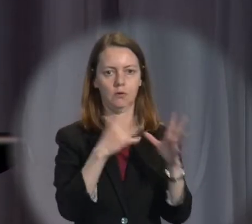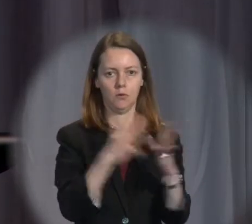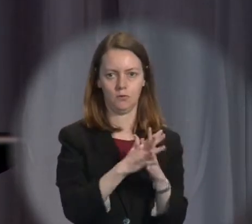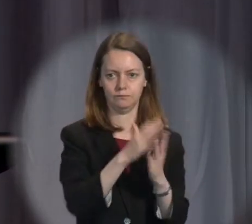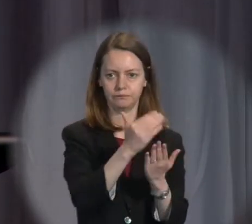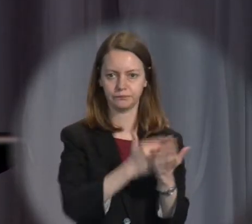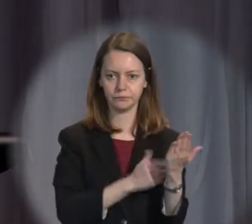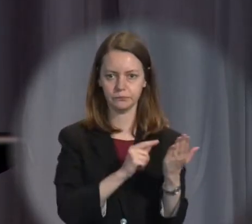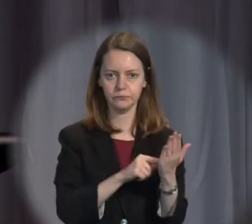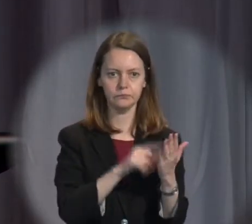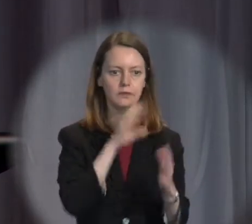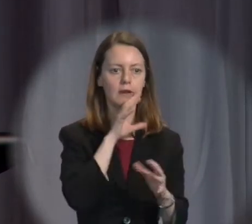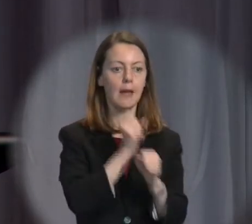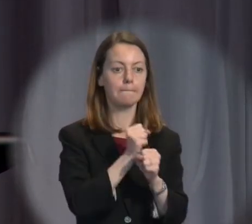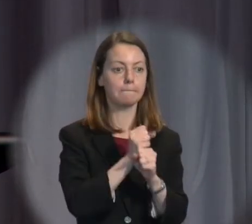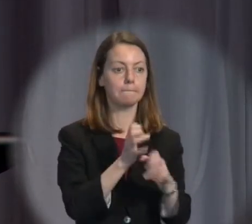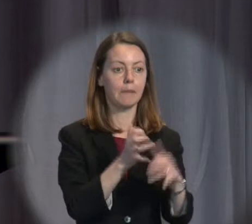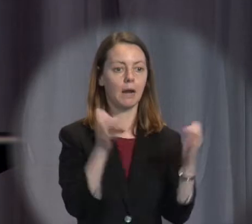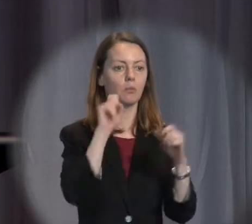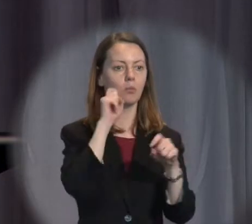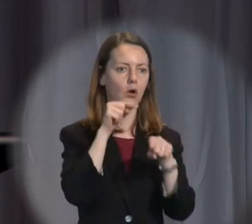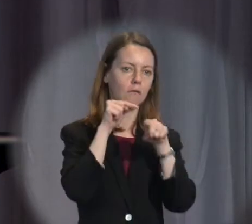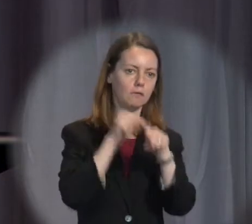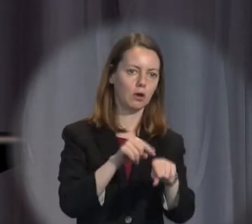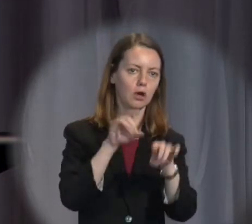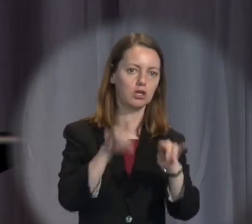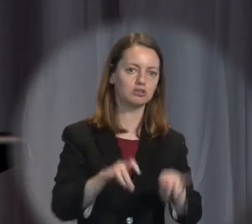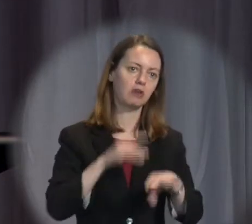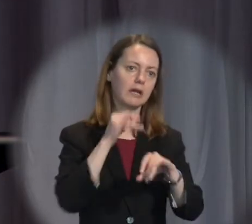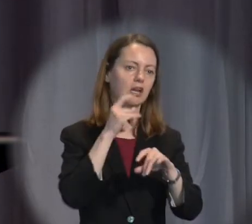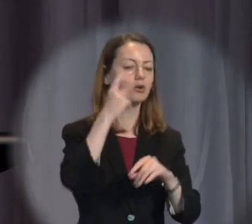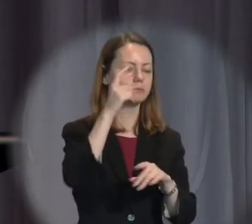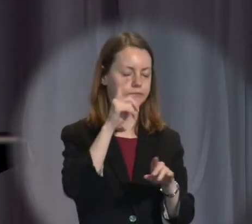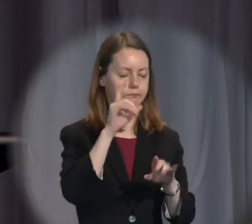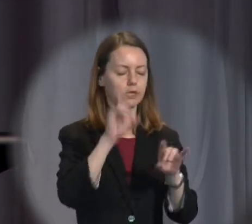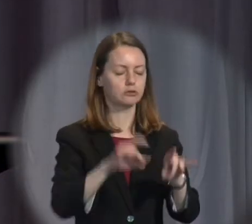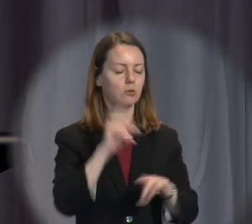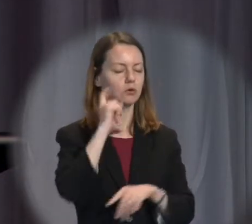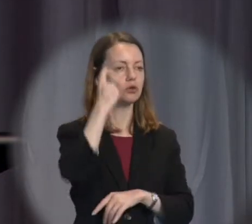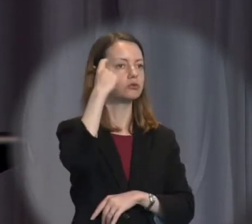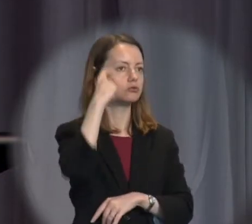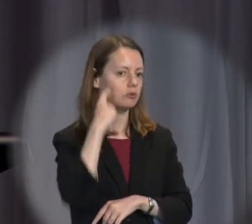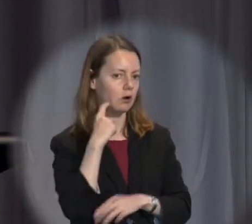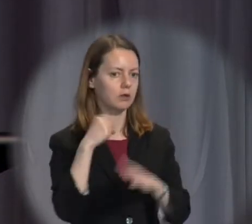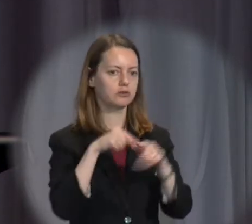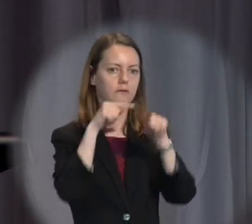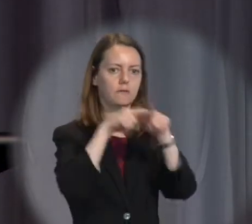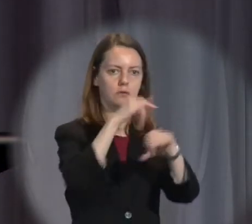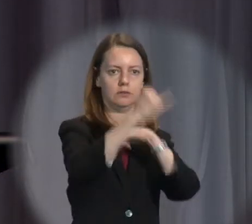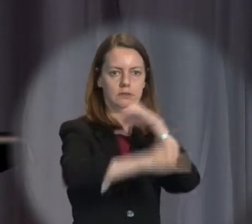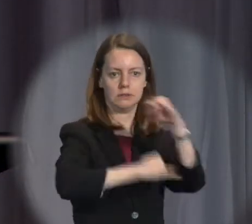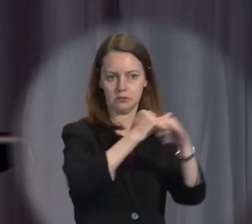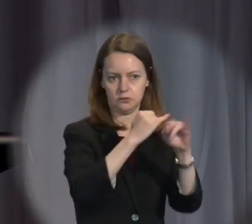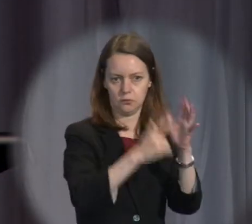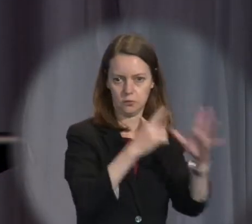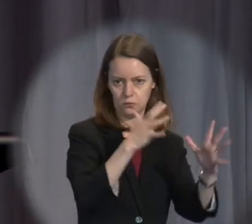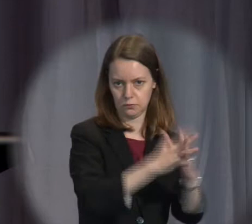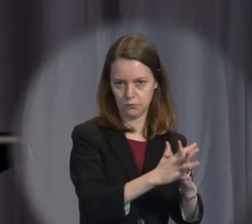basically that Parliament intends to comply with Australia's international obligations and that common law freedoms should be upheld.